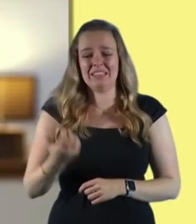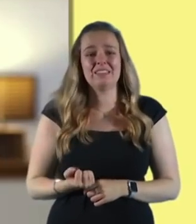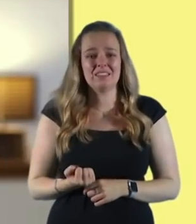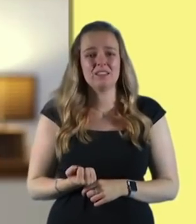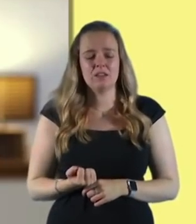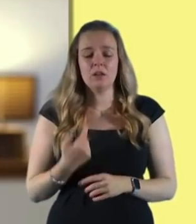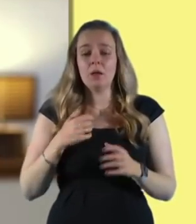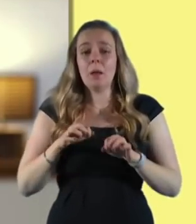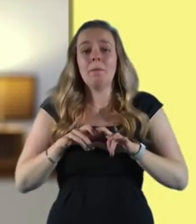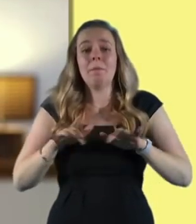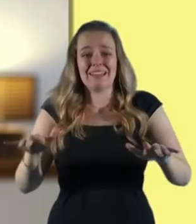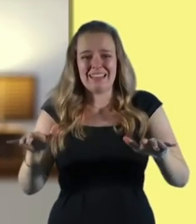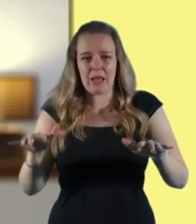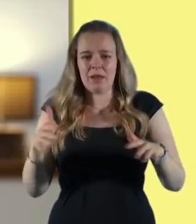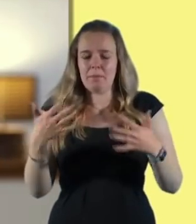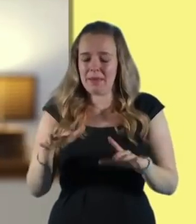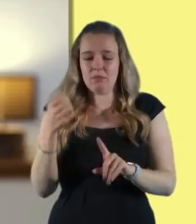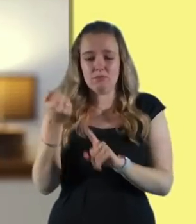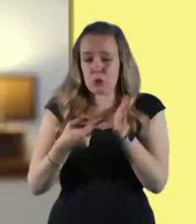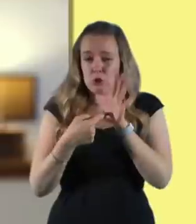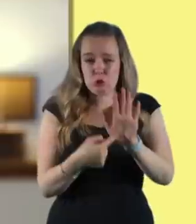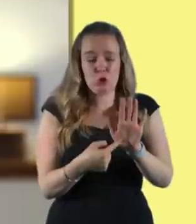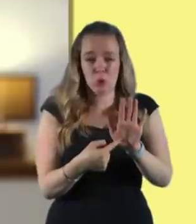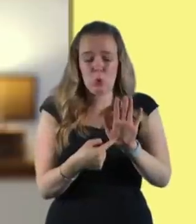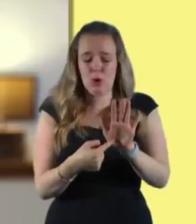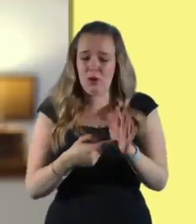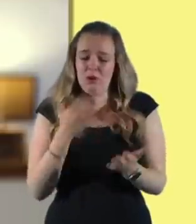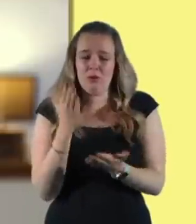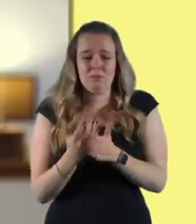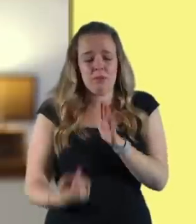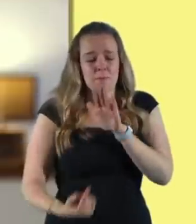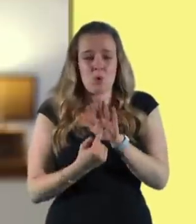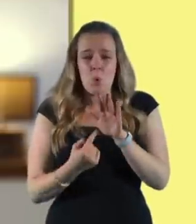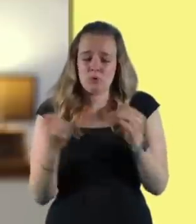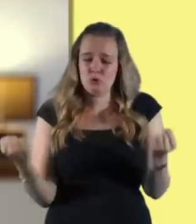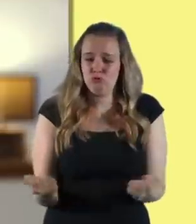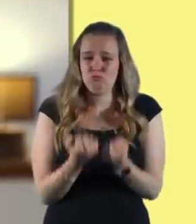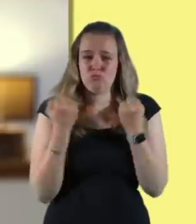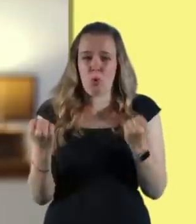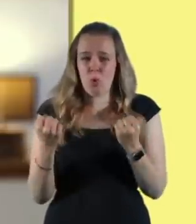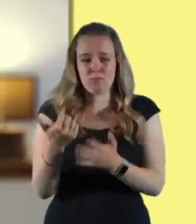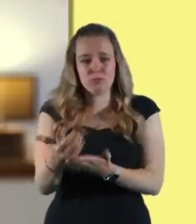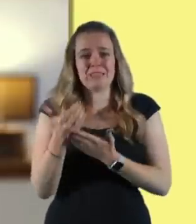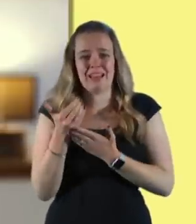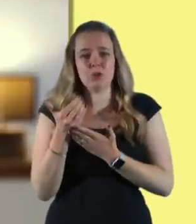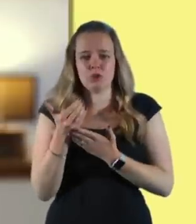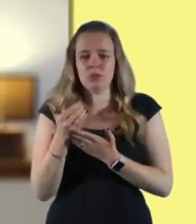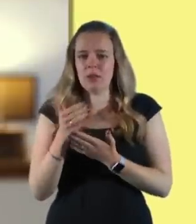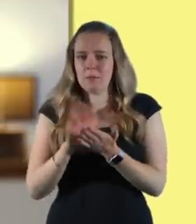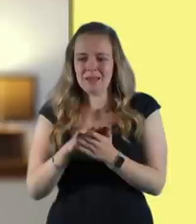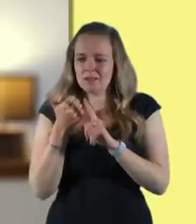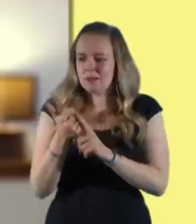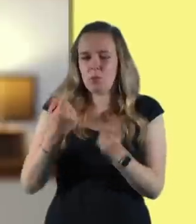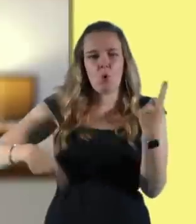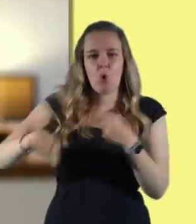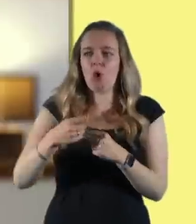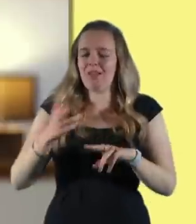reinforced, as never before, the necessity of strong social protection that will be there for all of us in times of